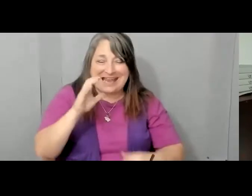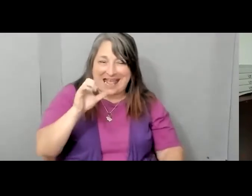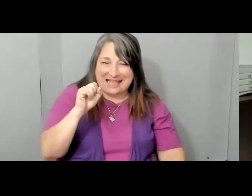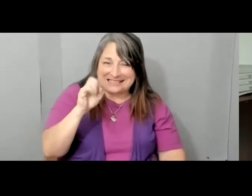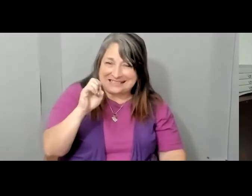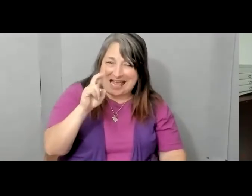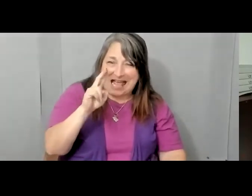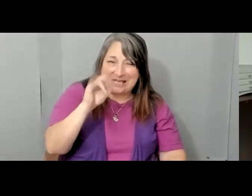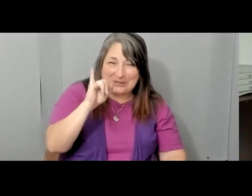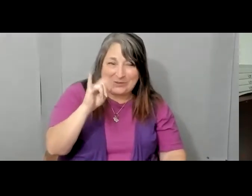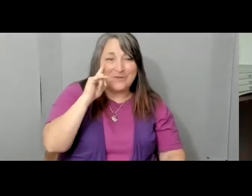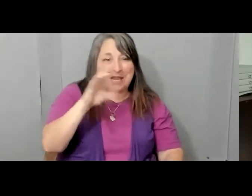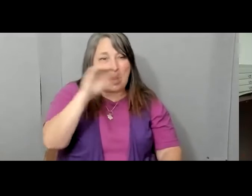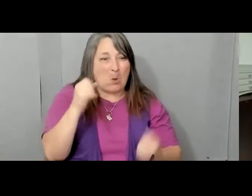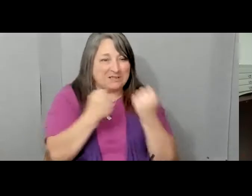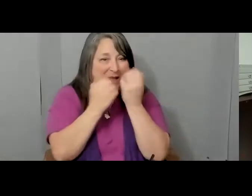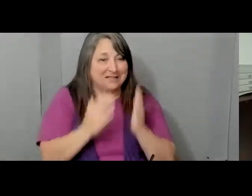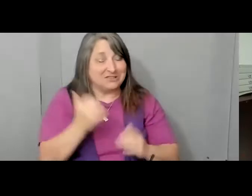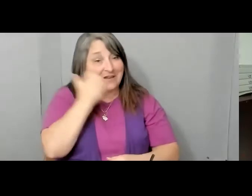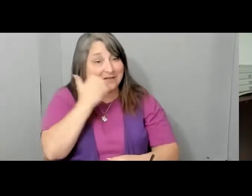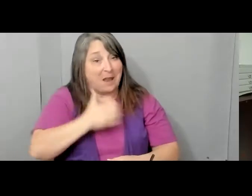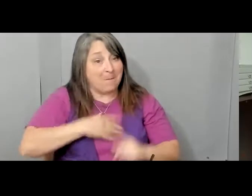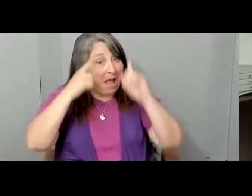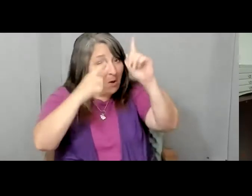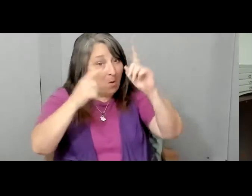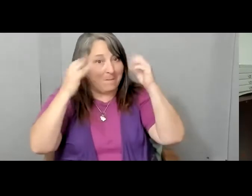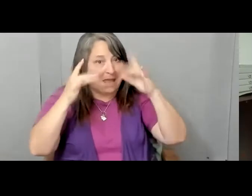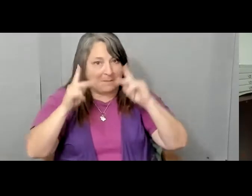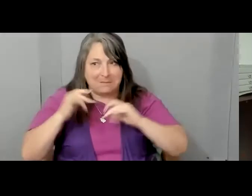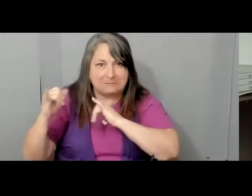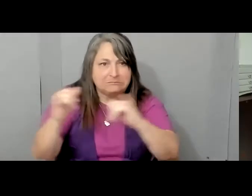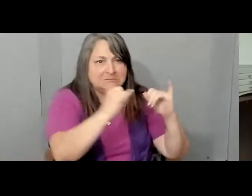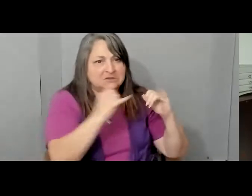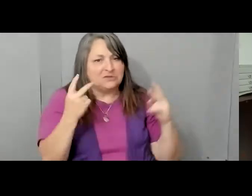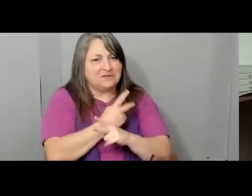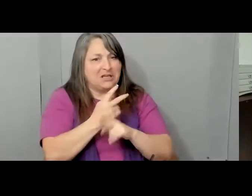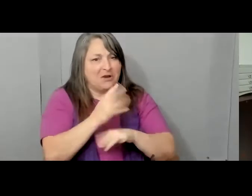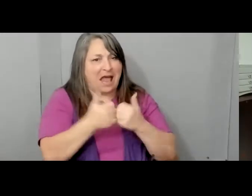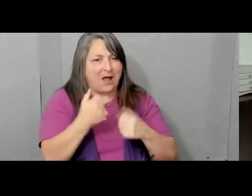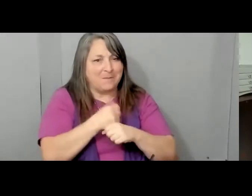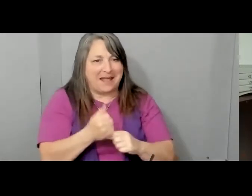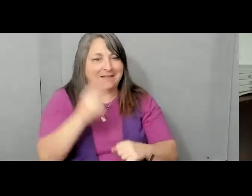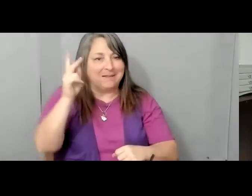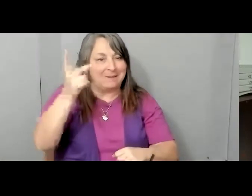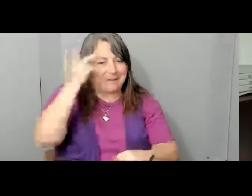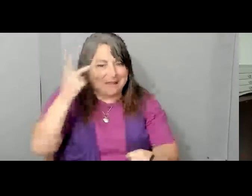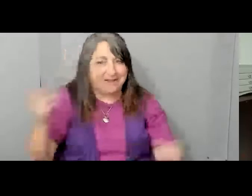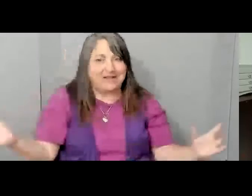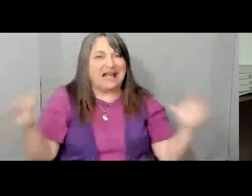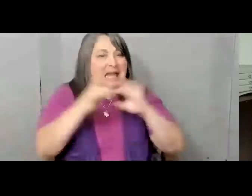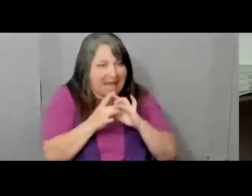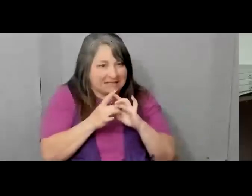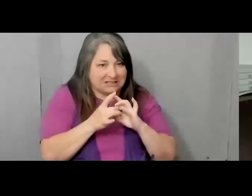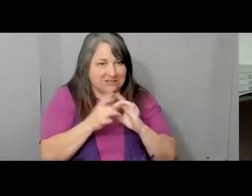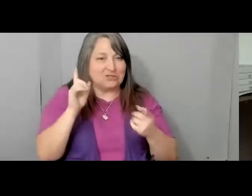Every day, it's my goal and the goal of many to figure out how to make the connection, the political connection